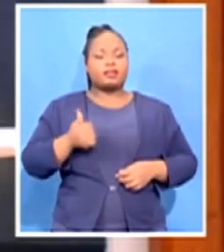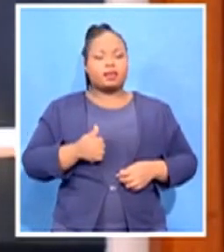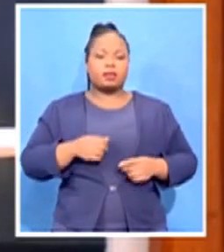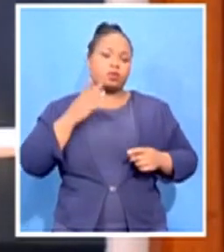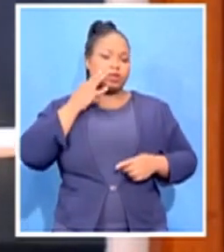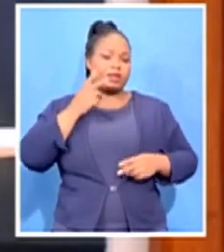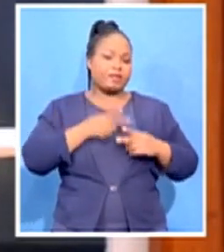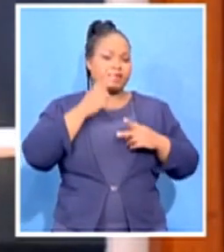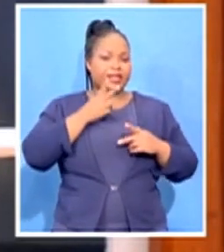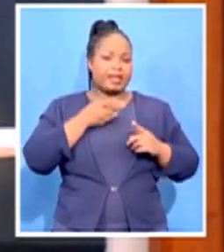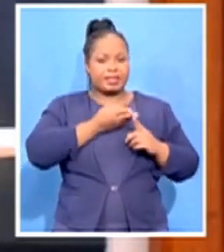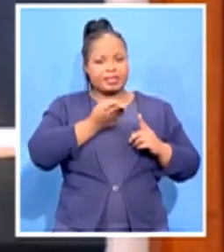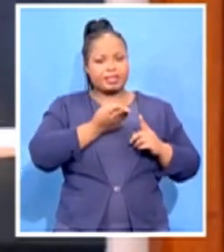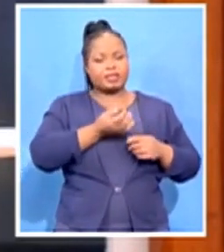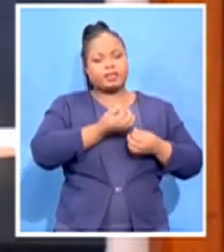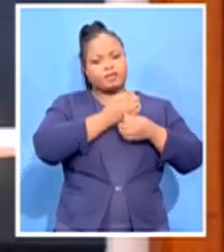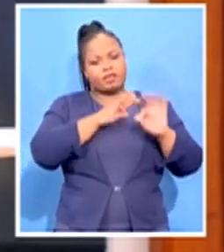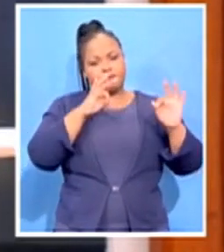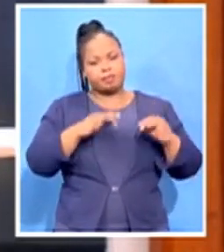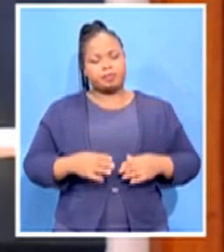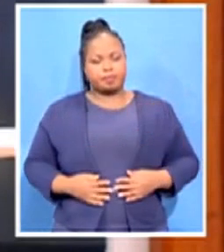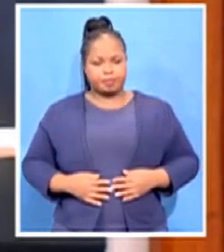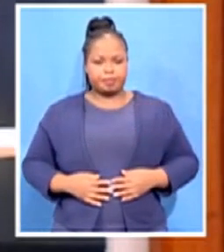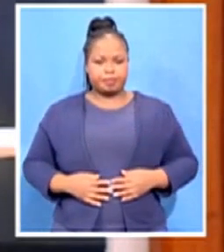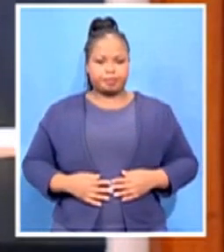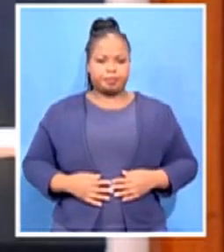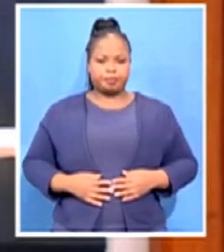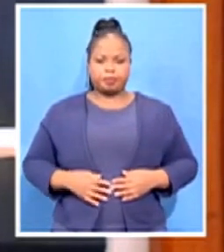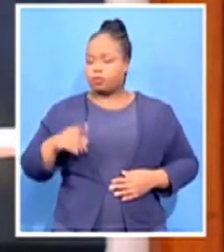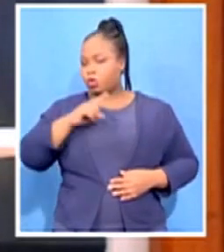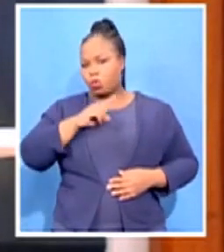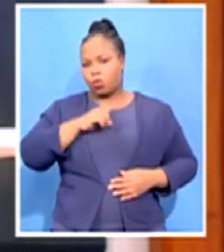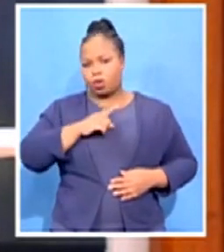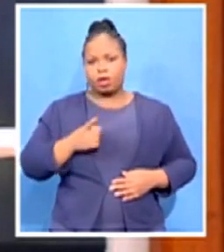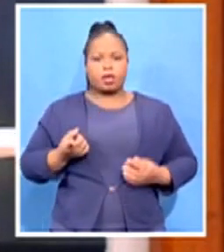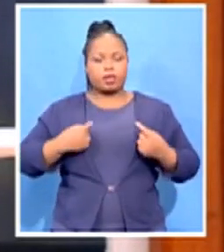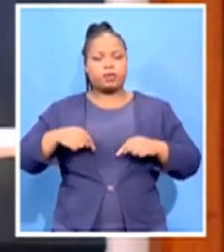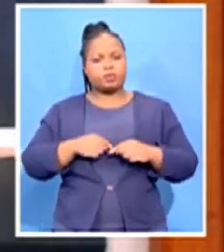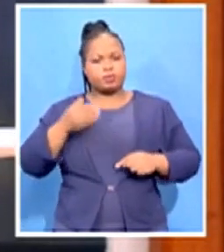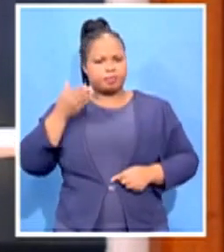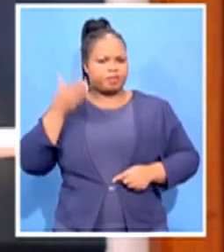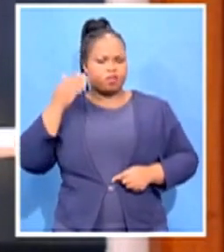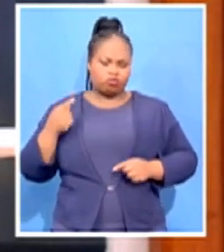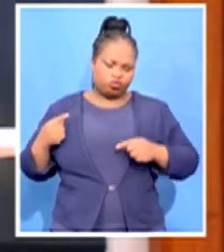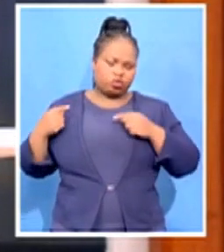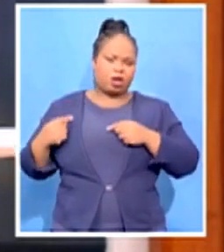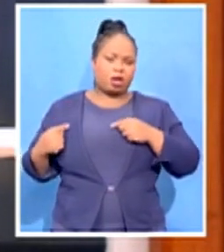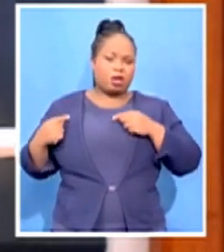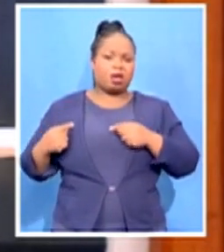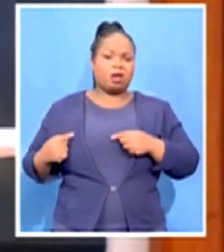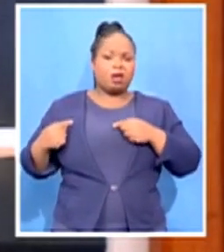struggle. Because we were also in struggle, struggling to achieve our own freedom.